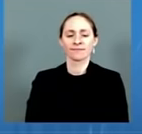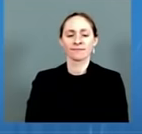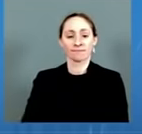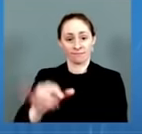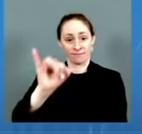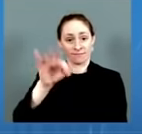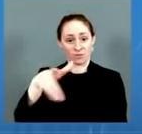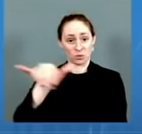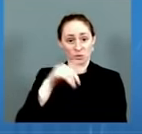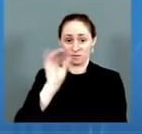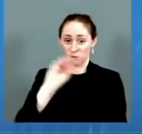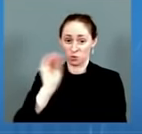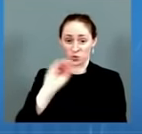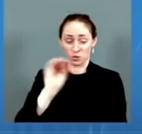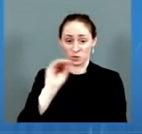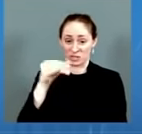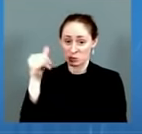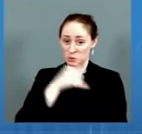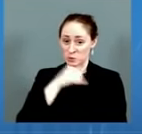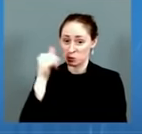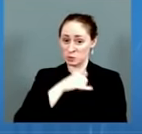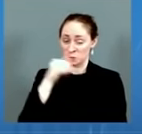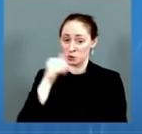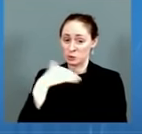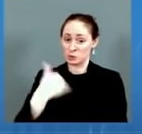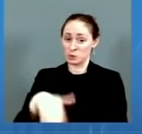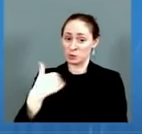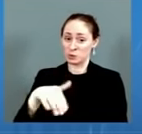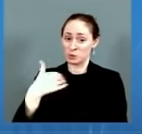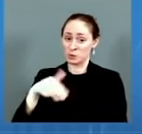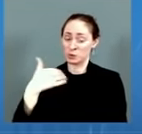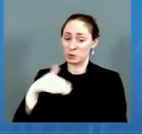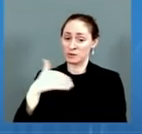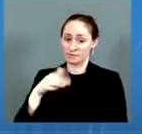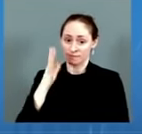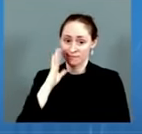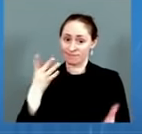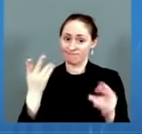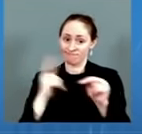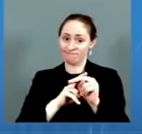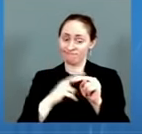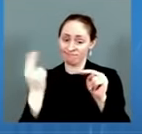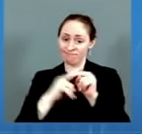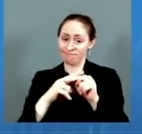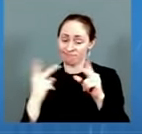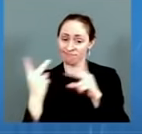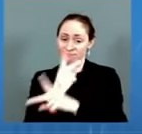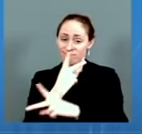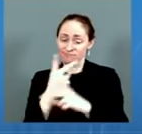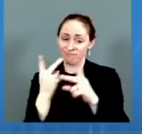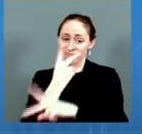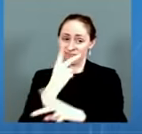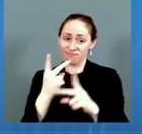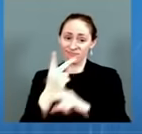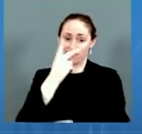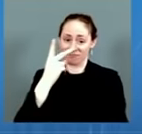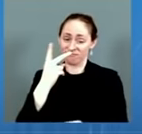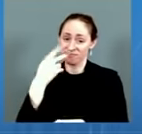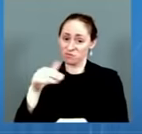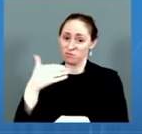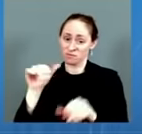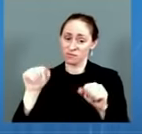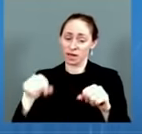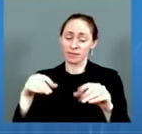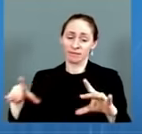a booster, while case rates are stable and low among those who received an additional or booster